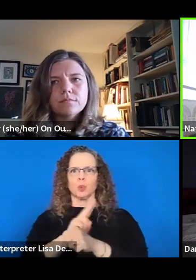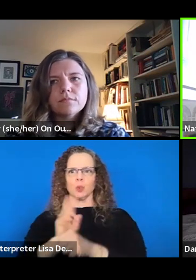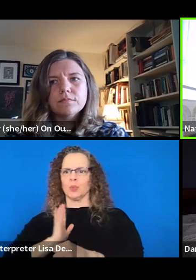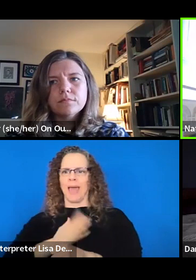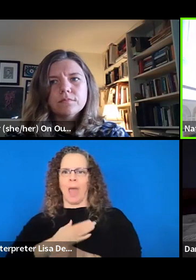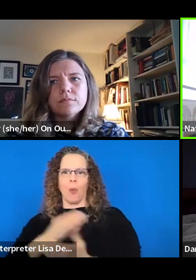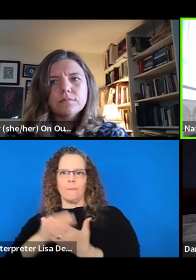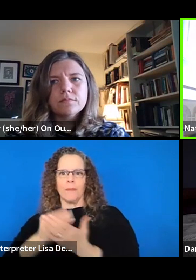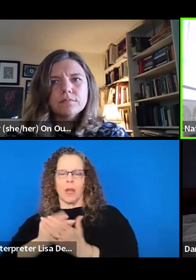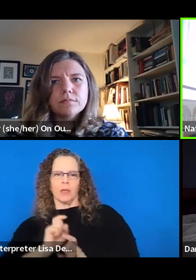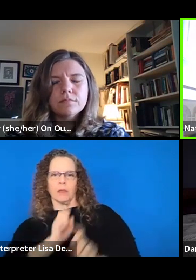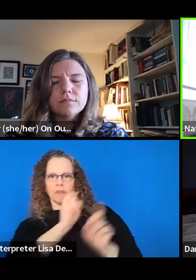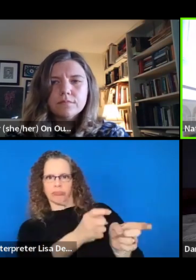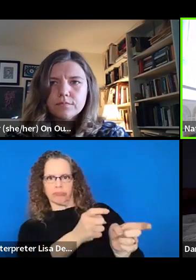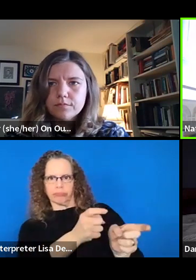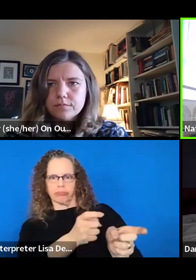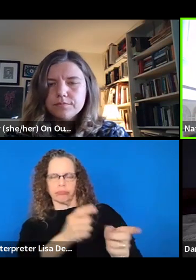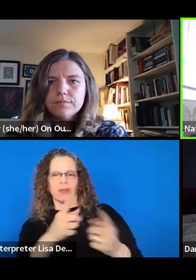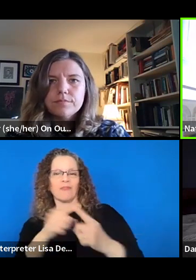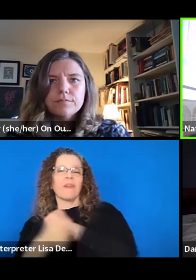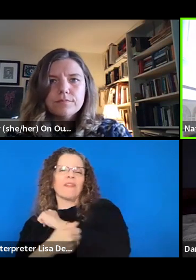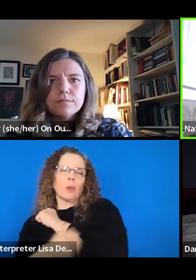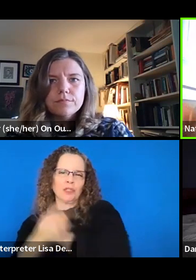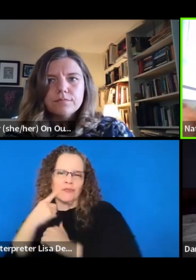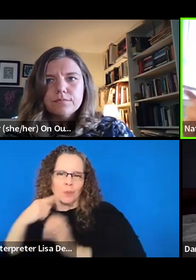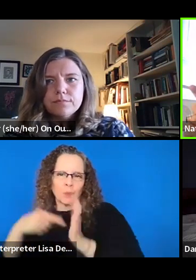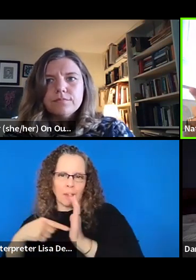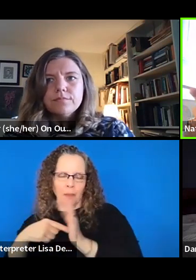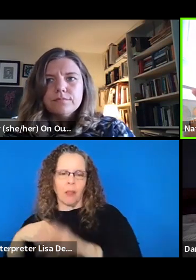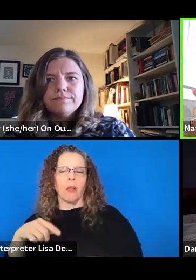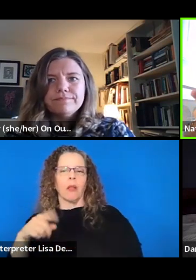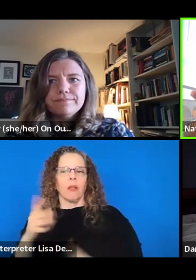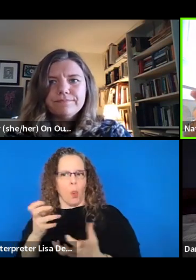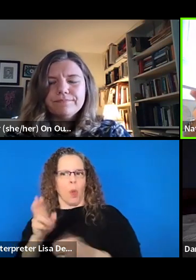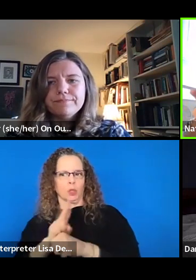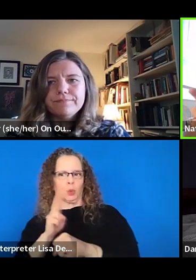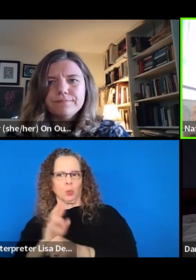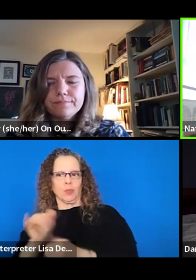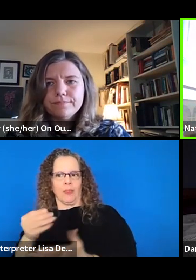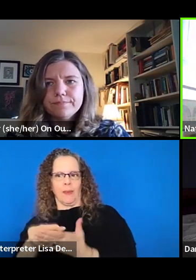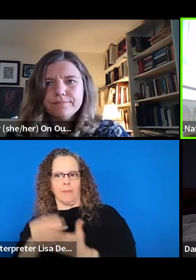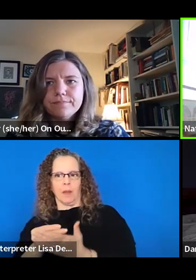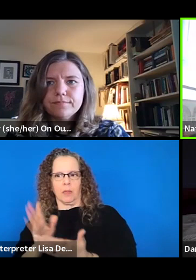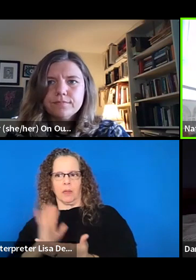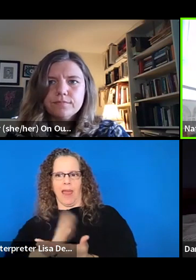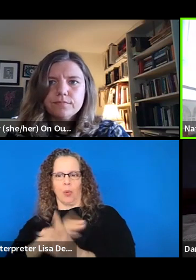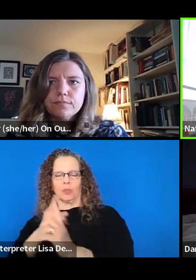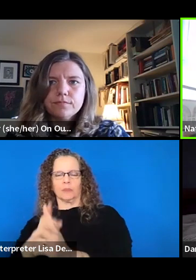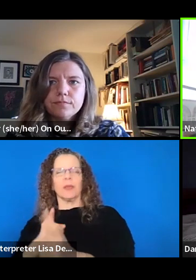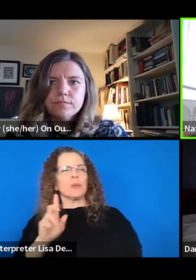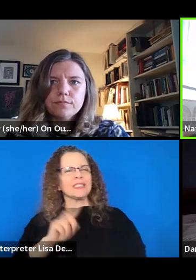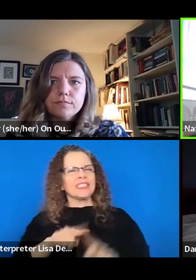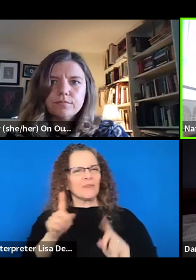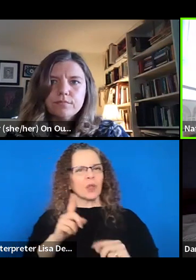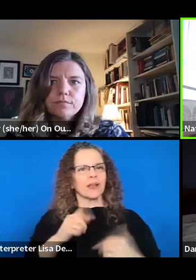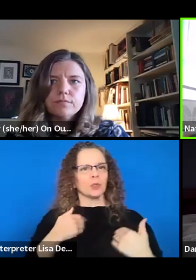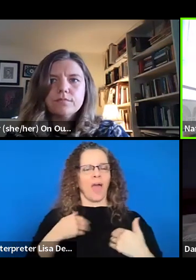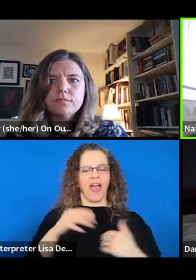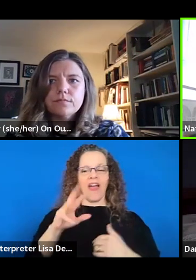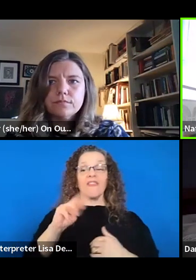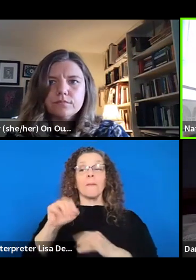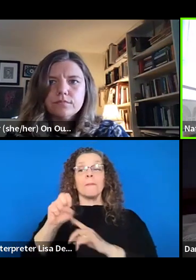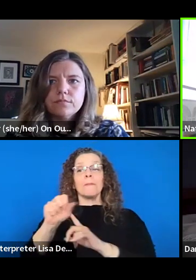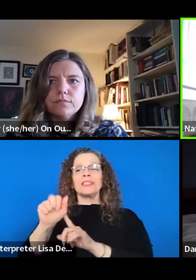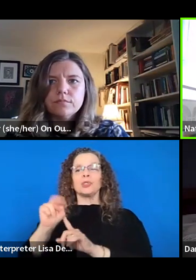to. That makes sense. And also, it's one thing to have a mission statement, and another thing to live that mission statement